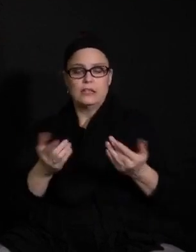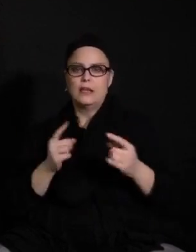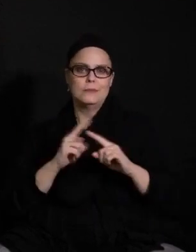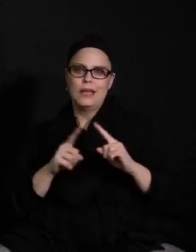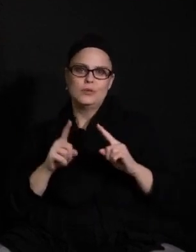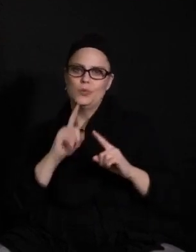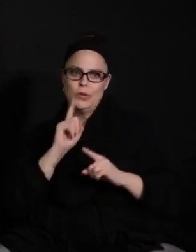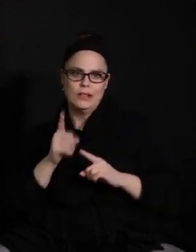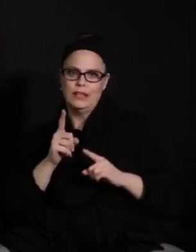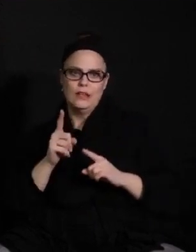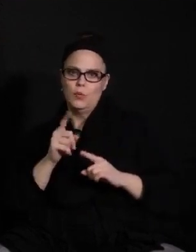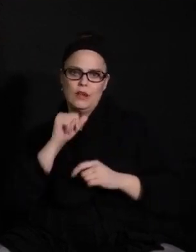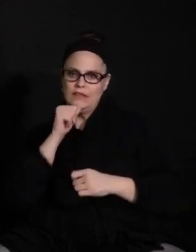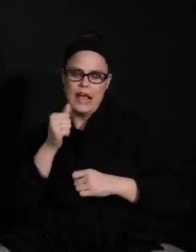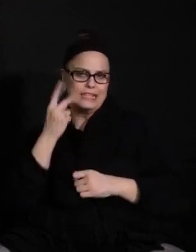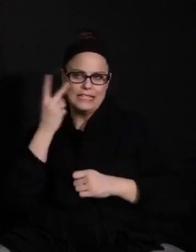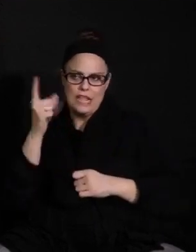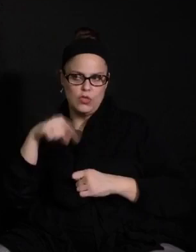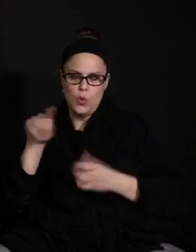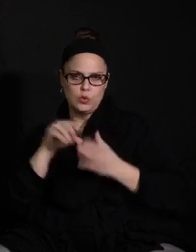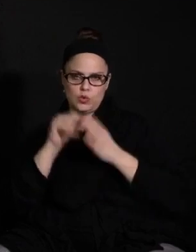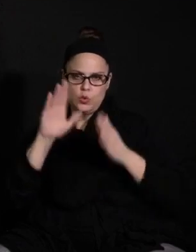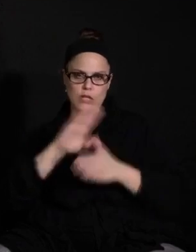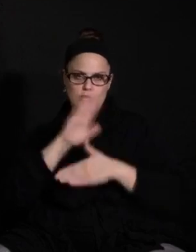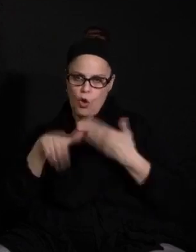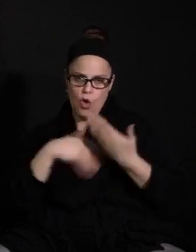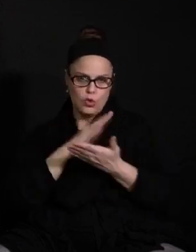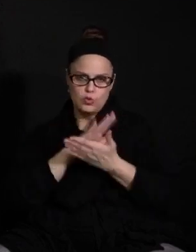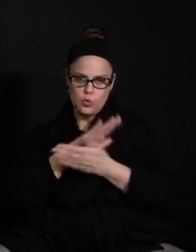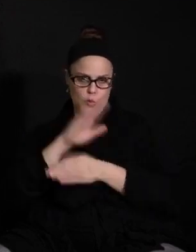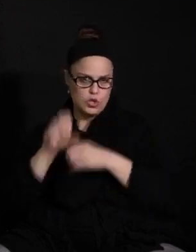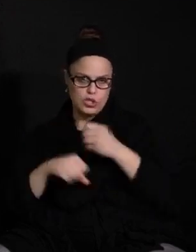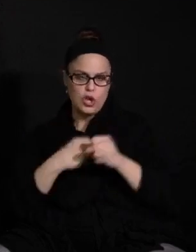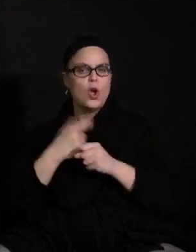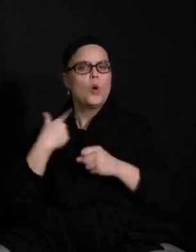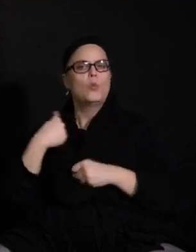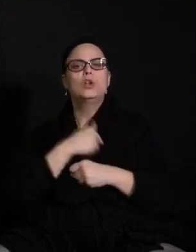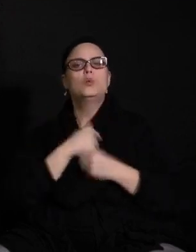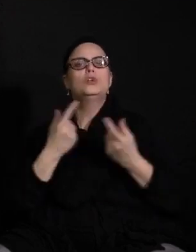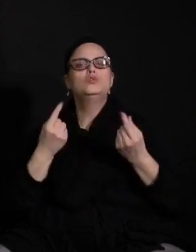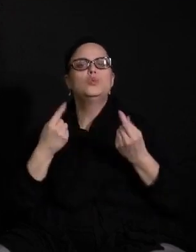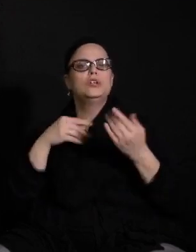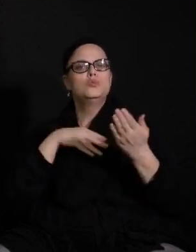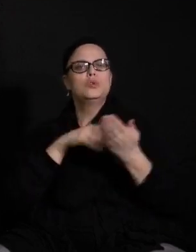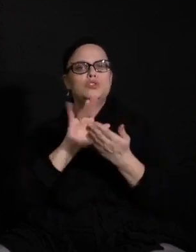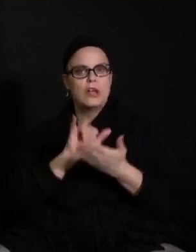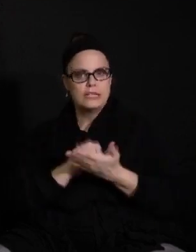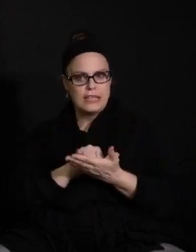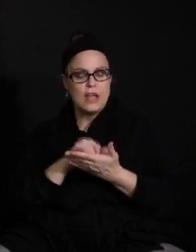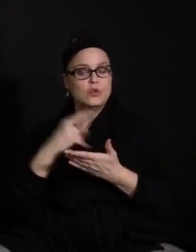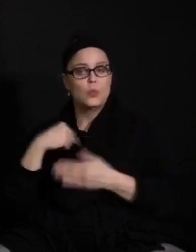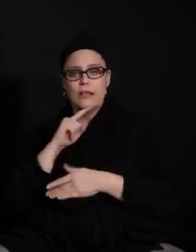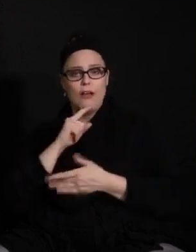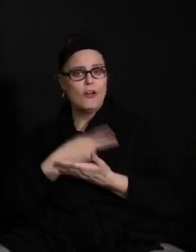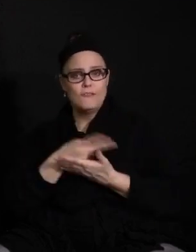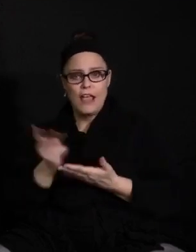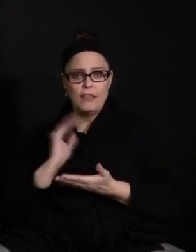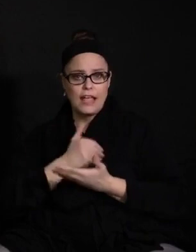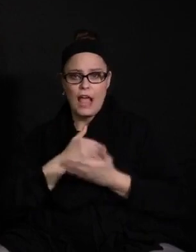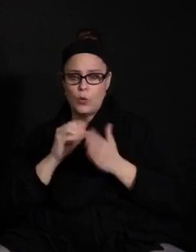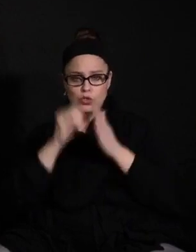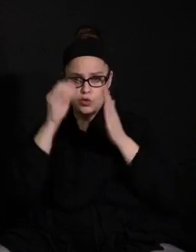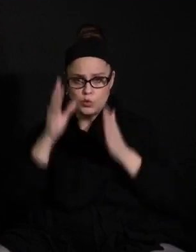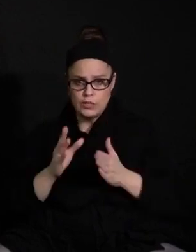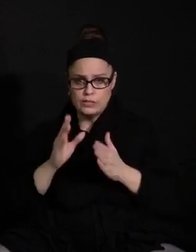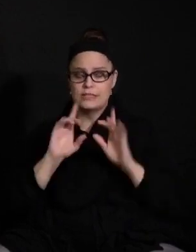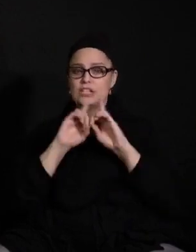all school year long. What are we doing as a district to address this? This is not a responsive strategy. We are in fact failing our students. The district